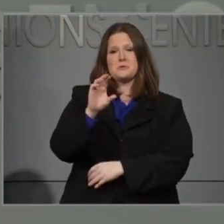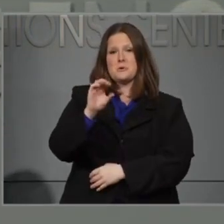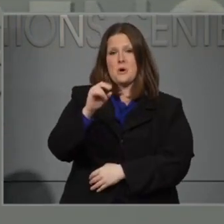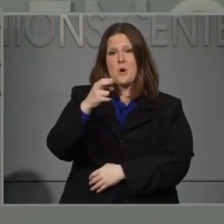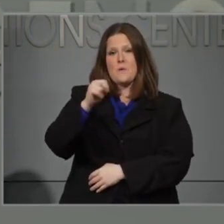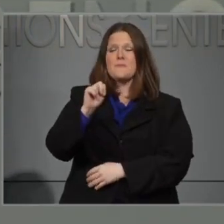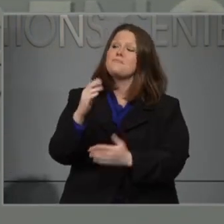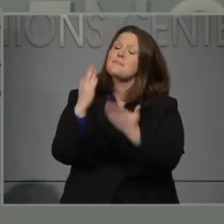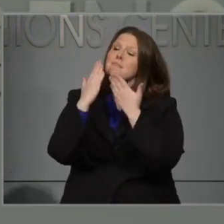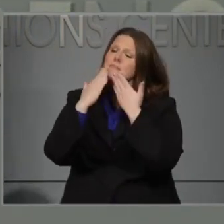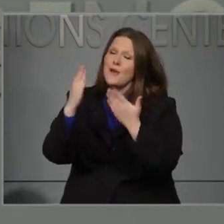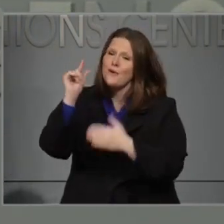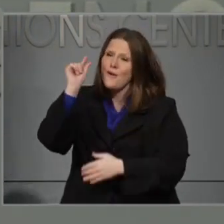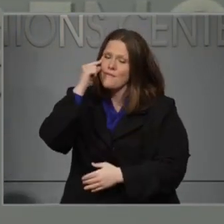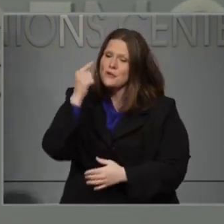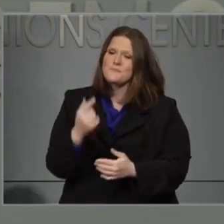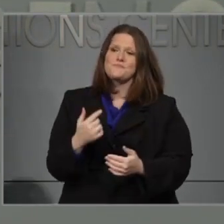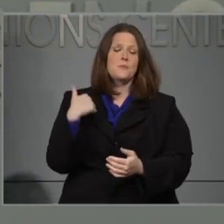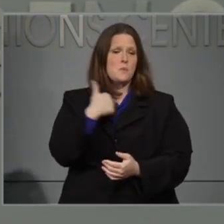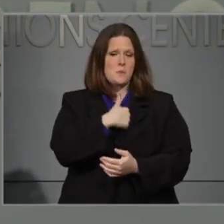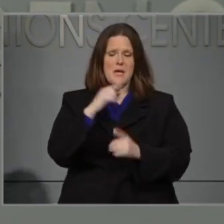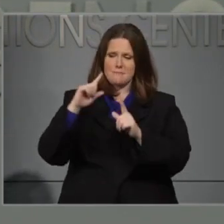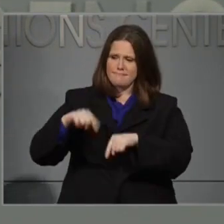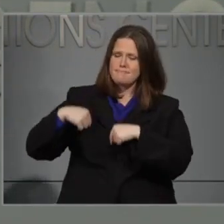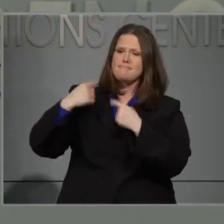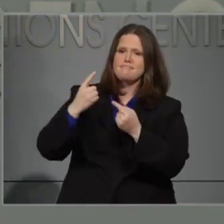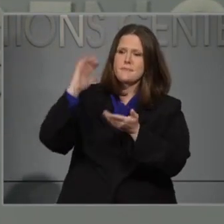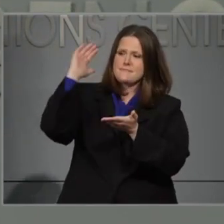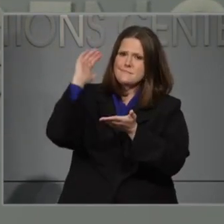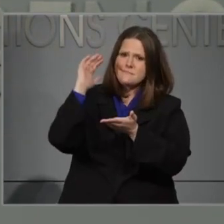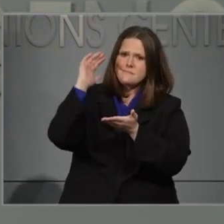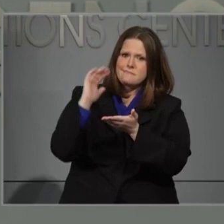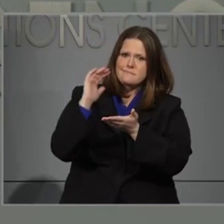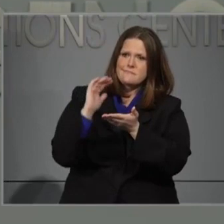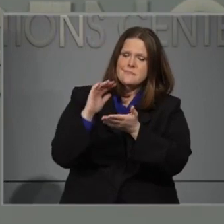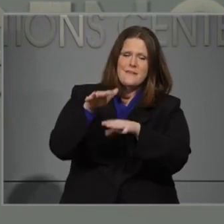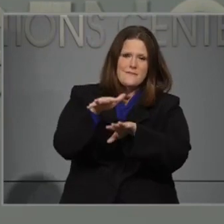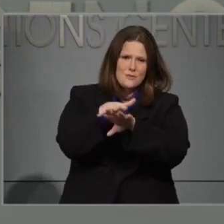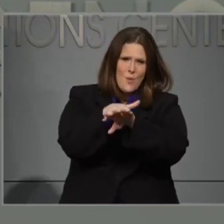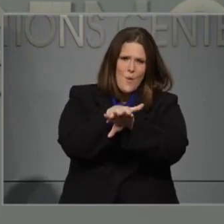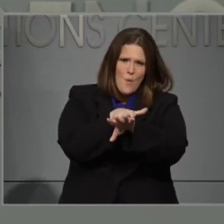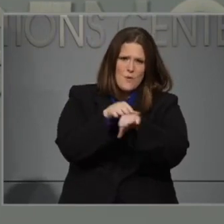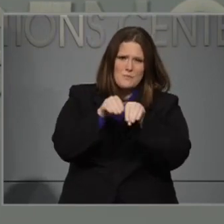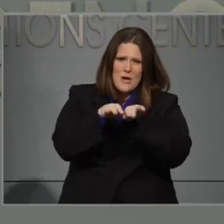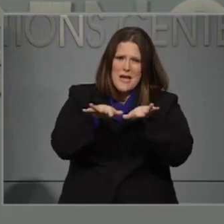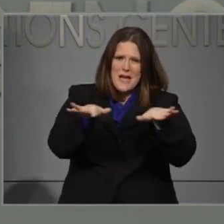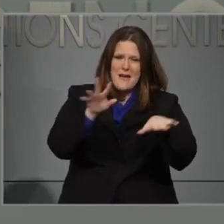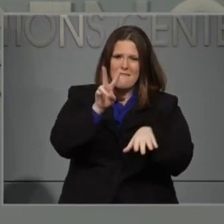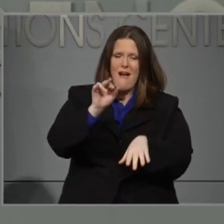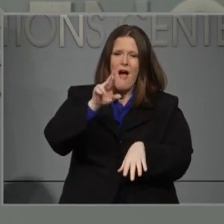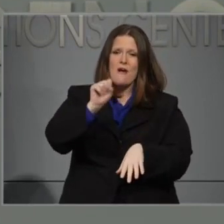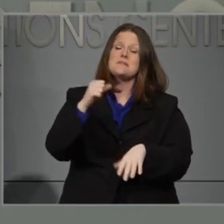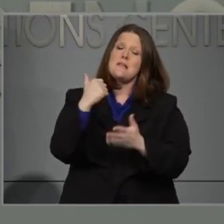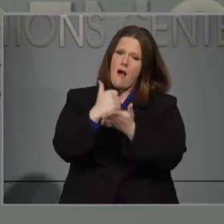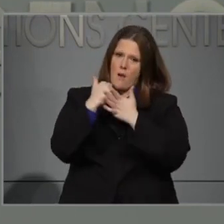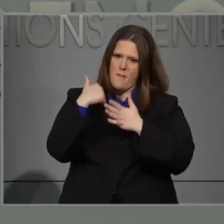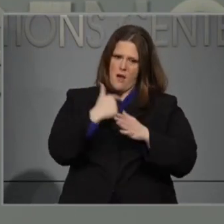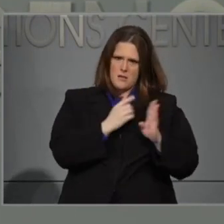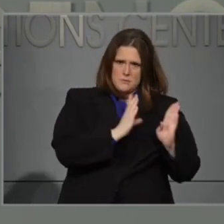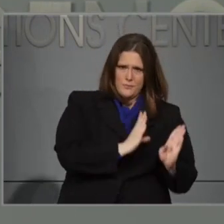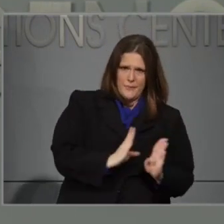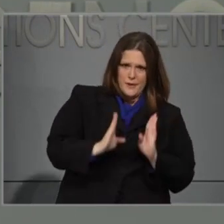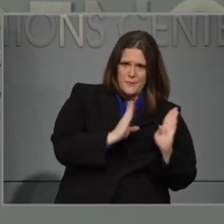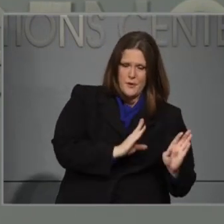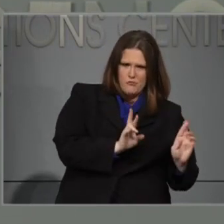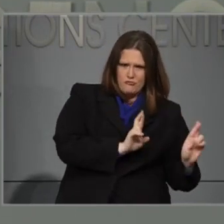Thank you, Governor. Slowing the spread of the virus early on has allowed us to build our capabilities to be ready to